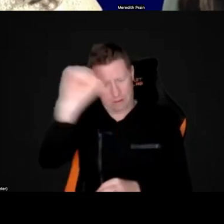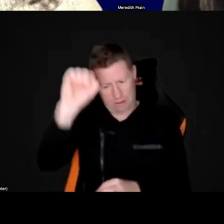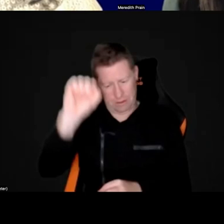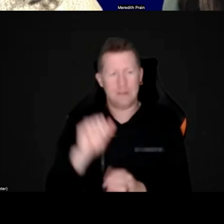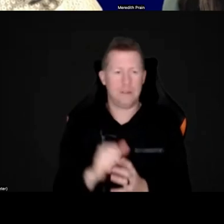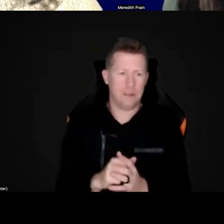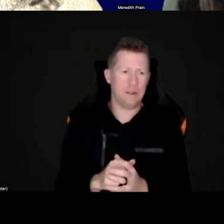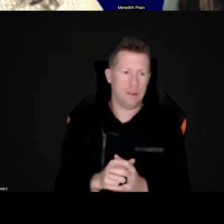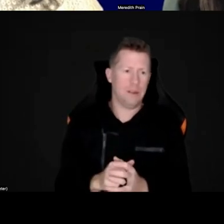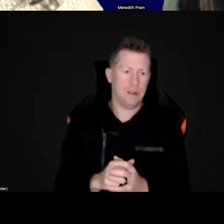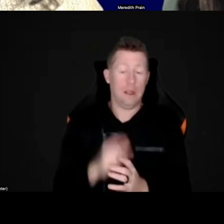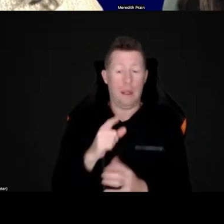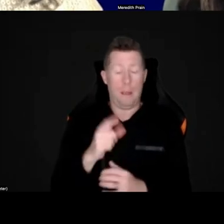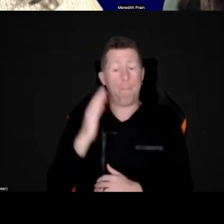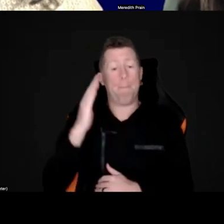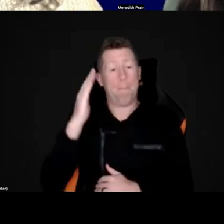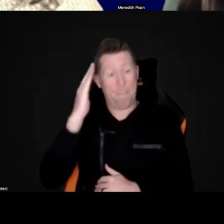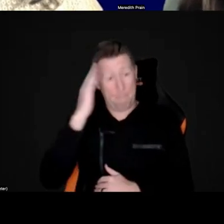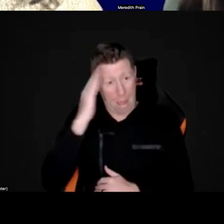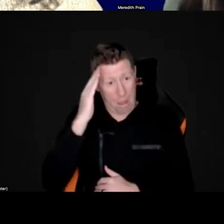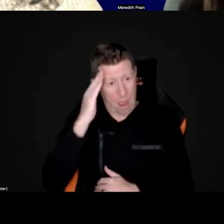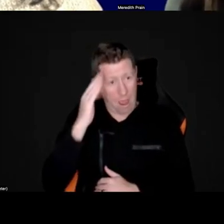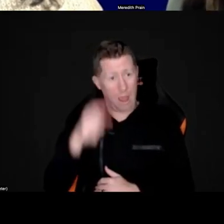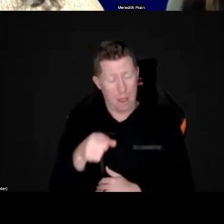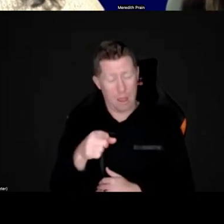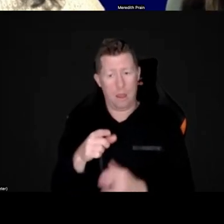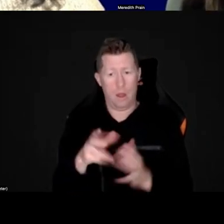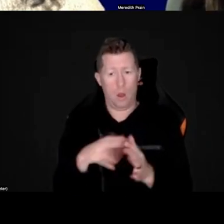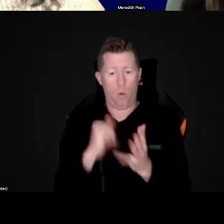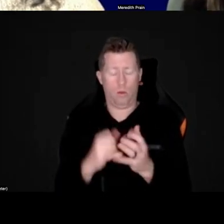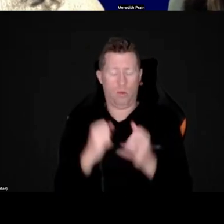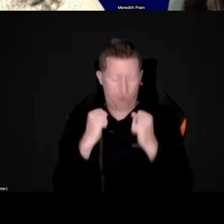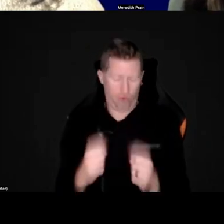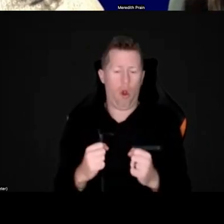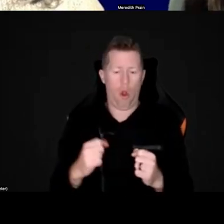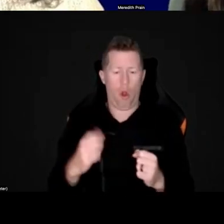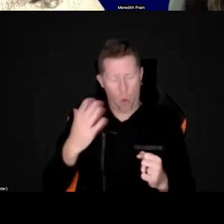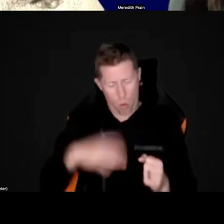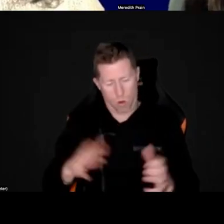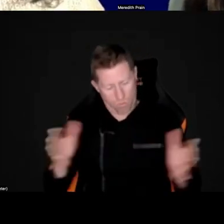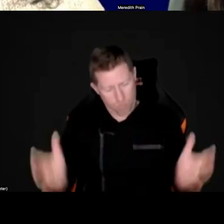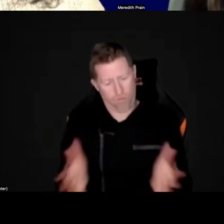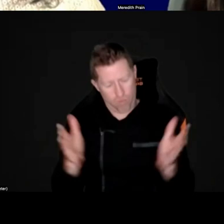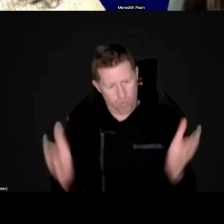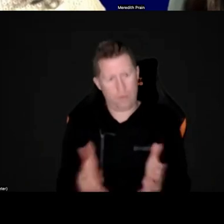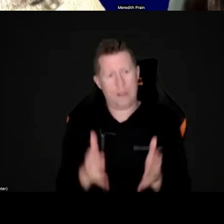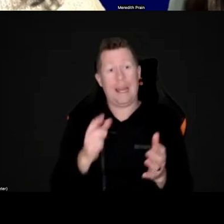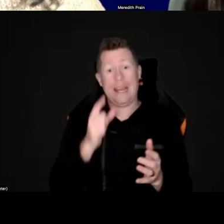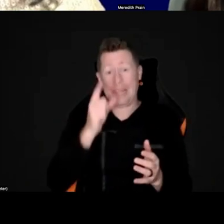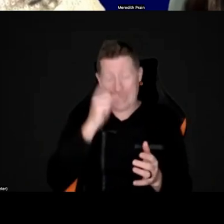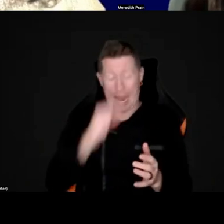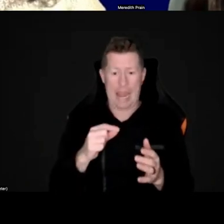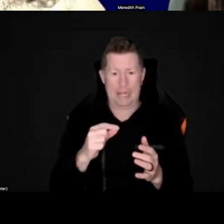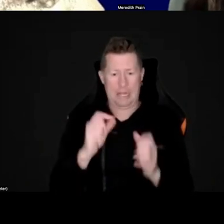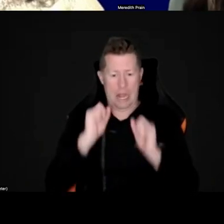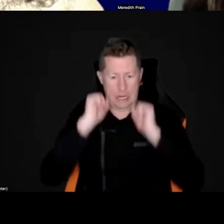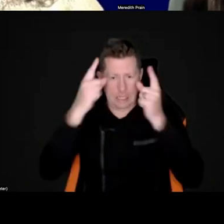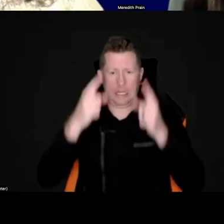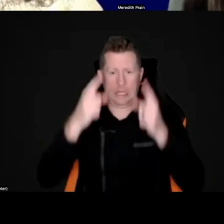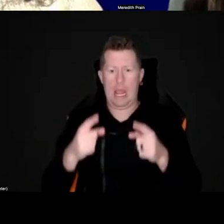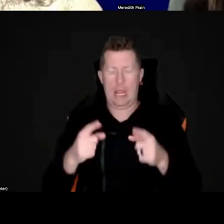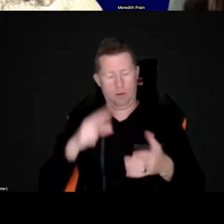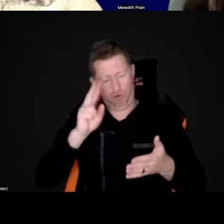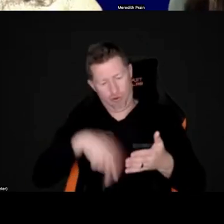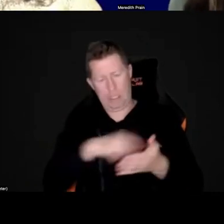where the mother, uh, was a really strong advocate for making sure she was literate. Um,